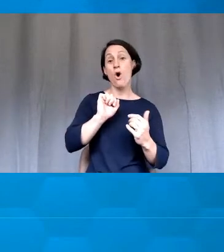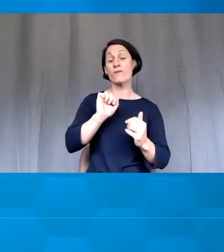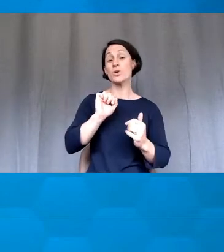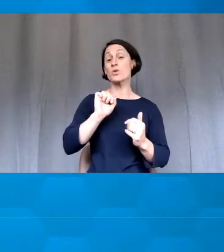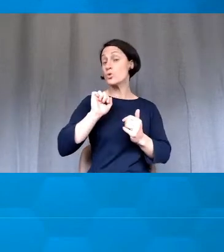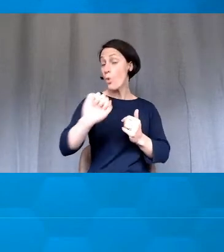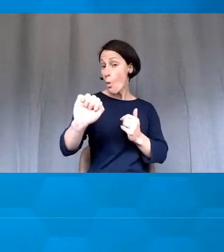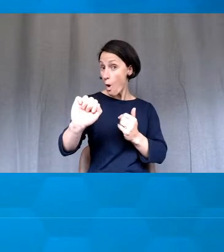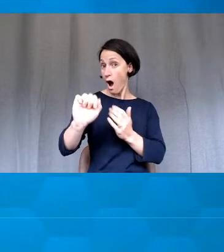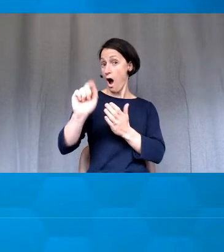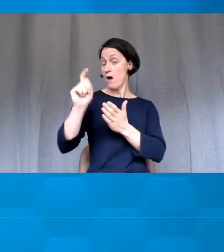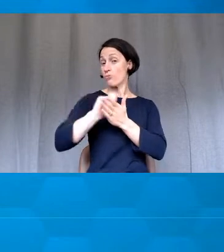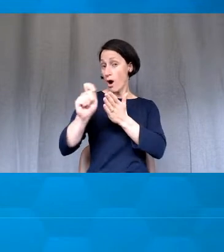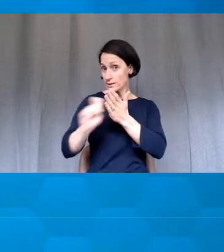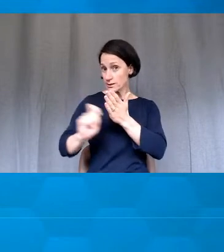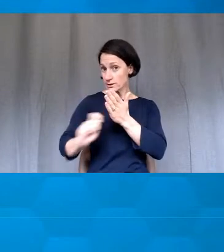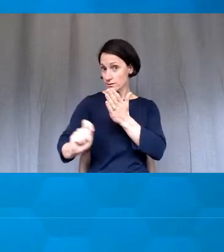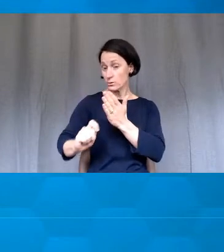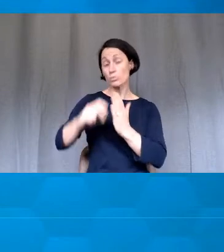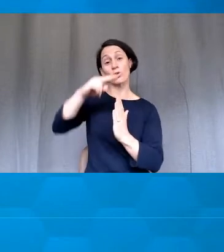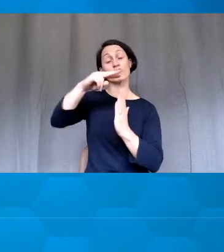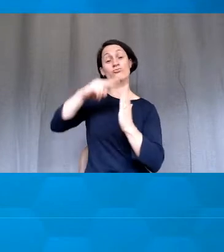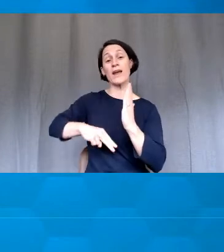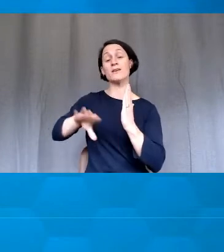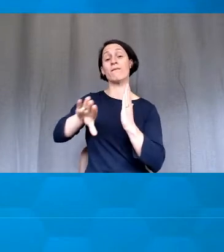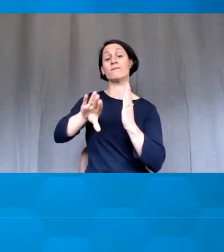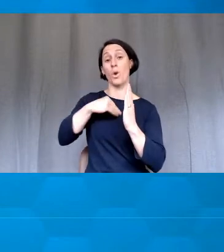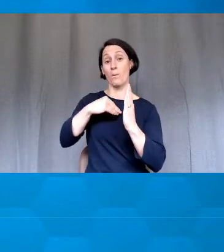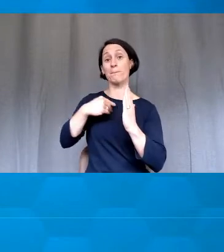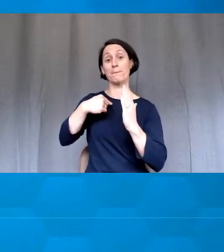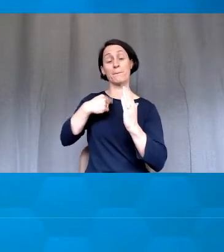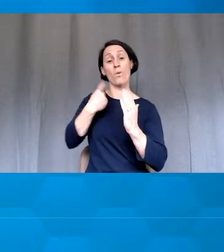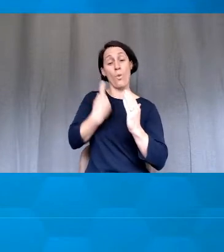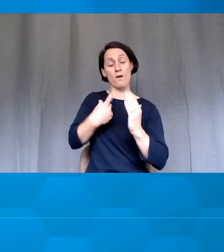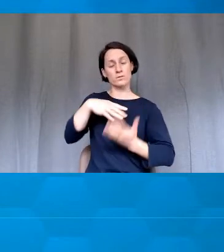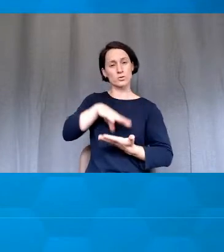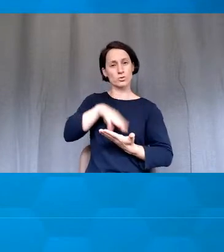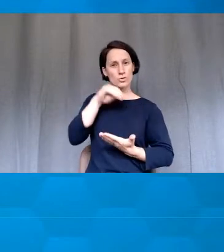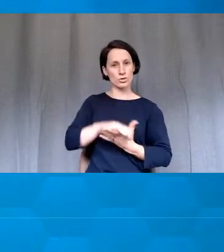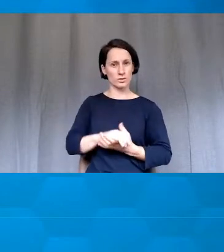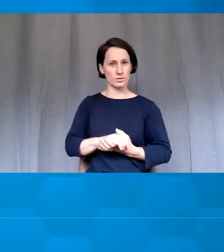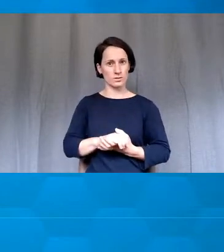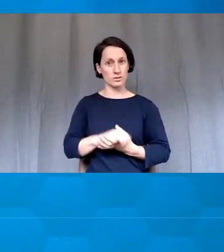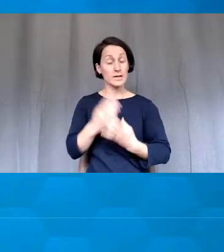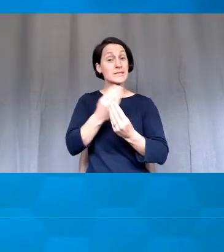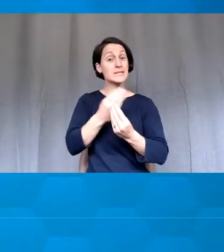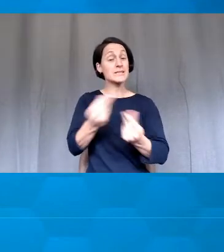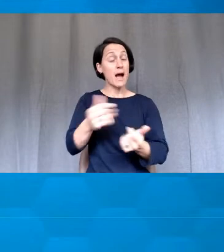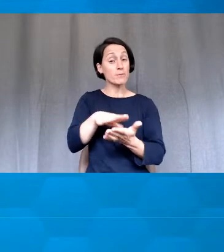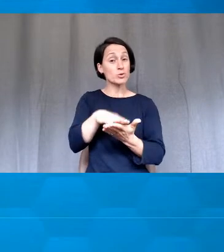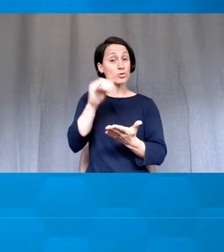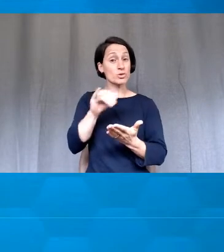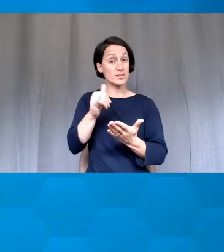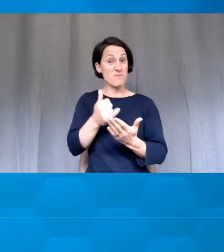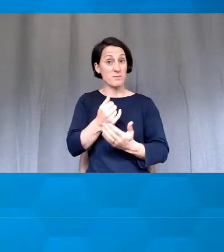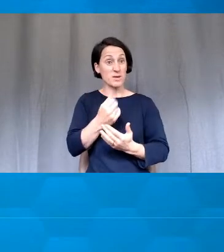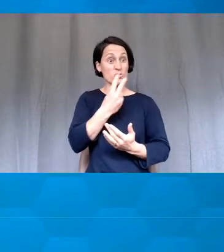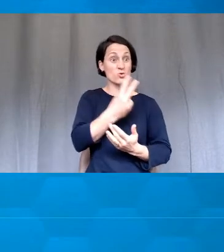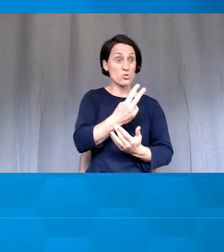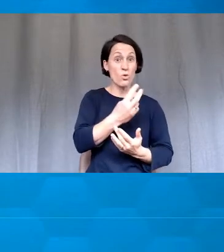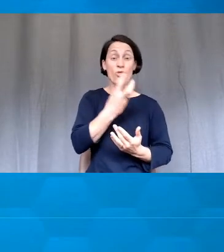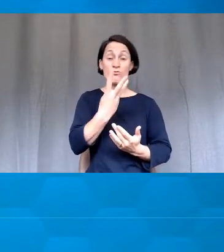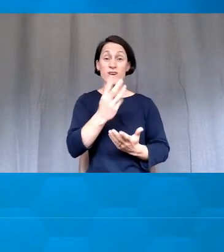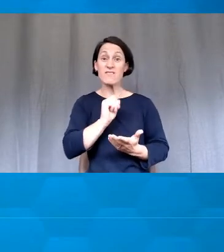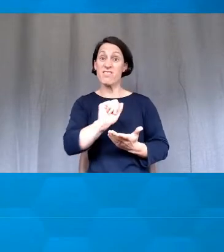colleague? Now, I suspect that more than half of the class, because some people's will be read two or three times, more than half of the